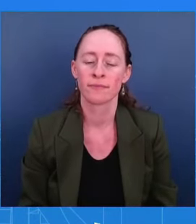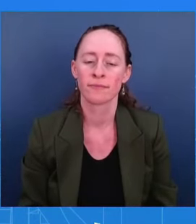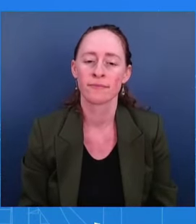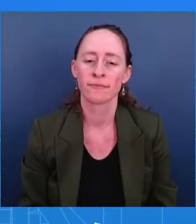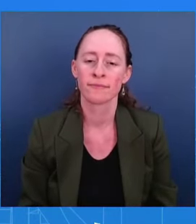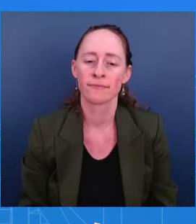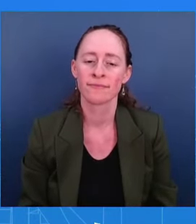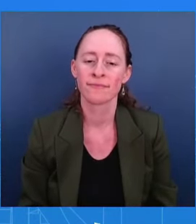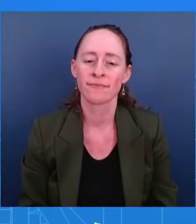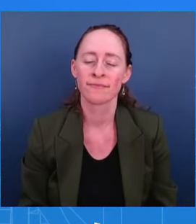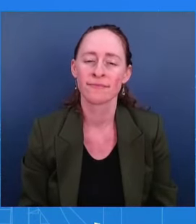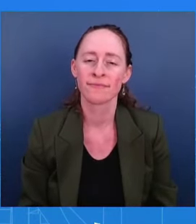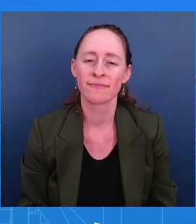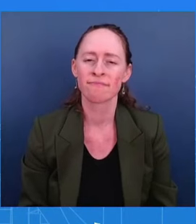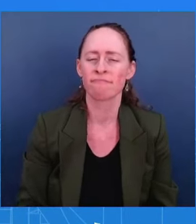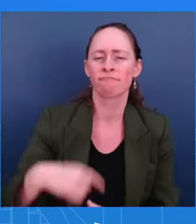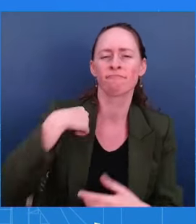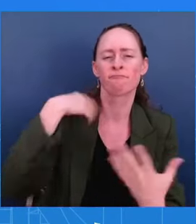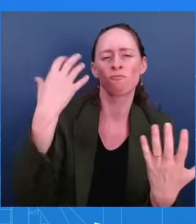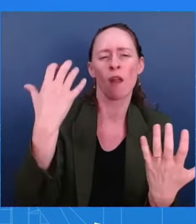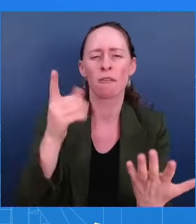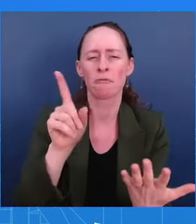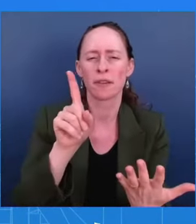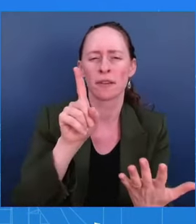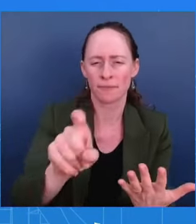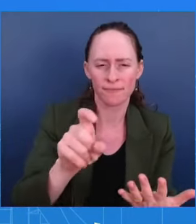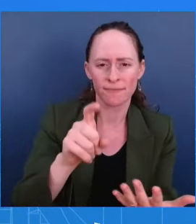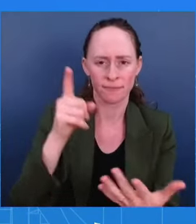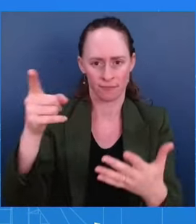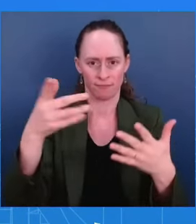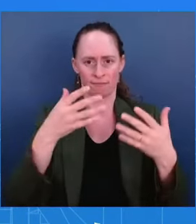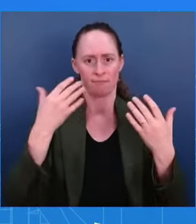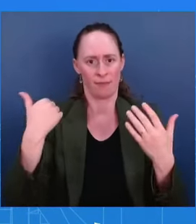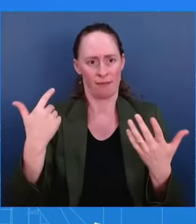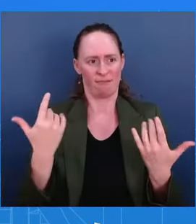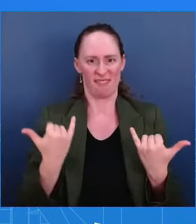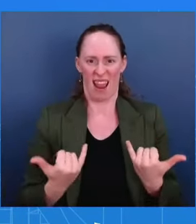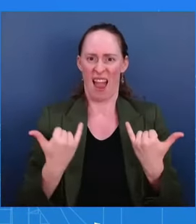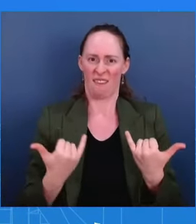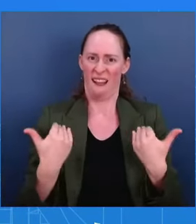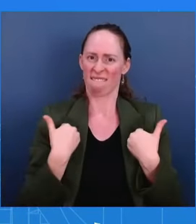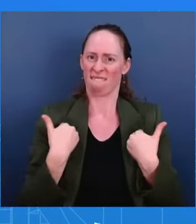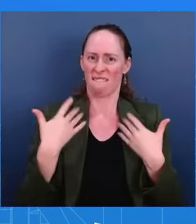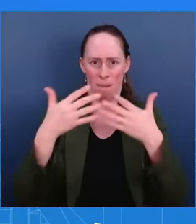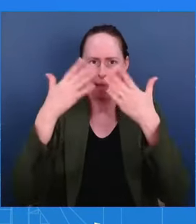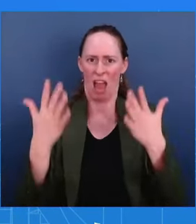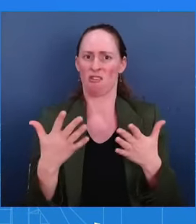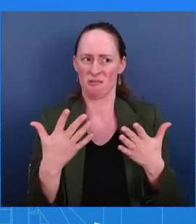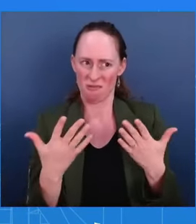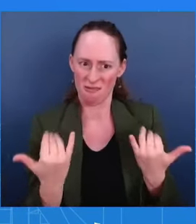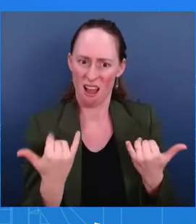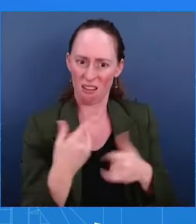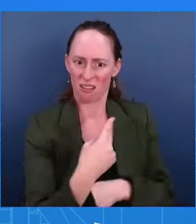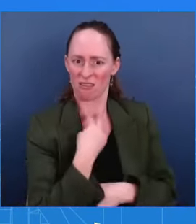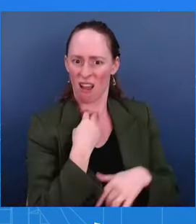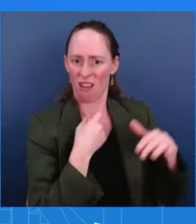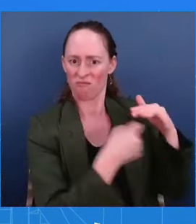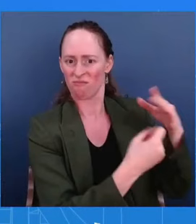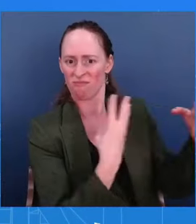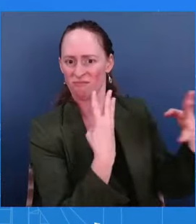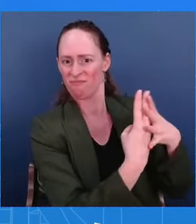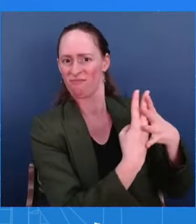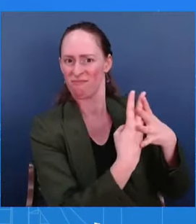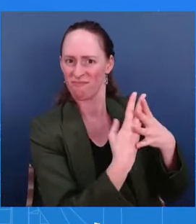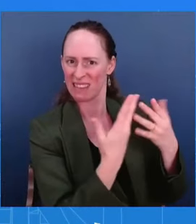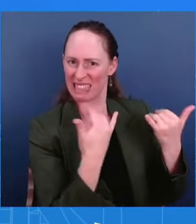Americans held hostage still, that the only hope for their loved ones is getting to phase one of that ceasefire deal? Our message to the families,